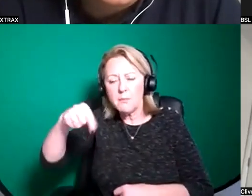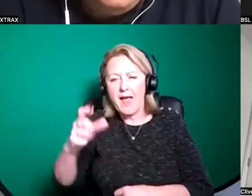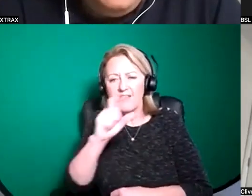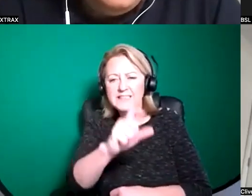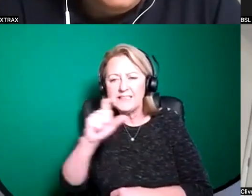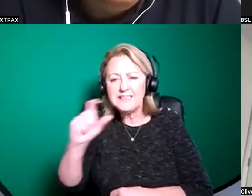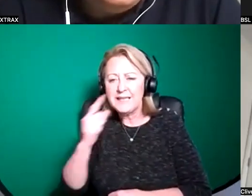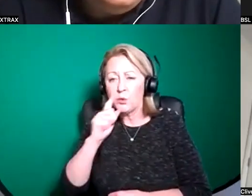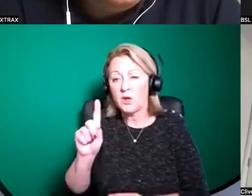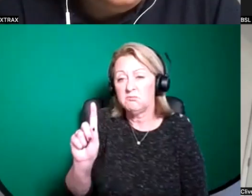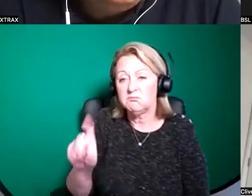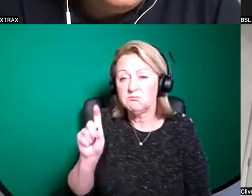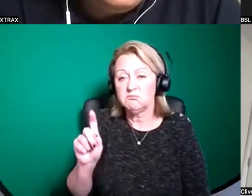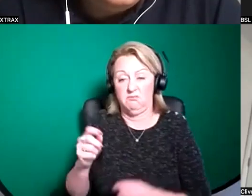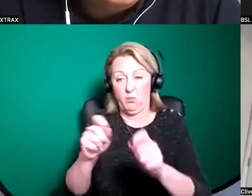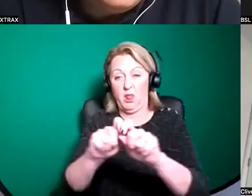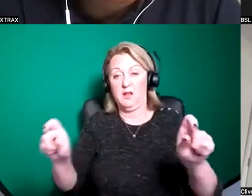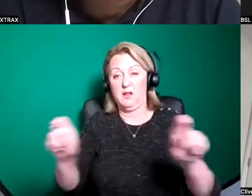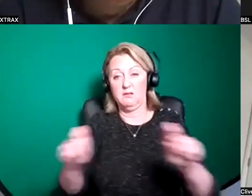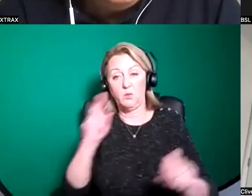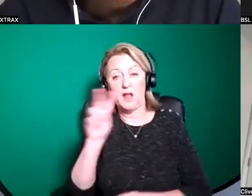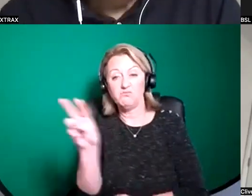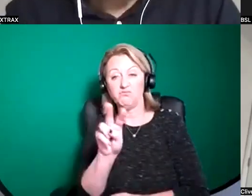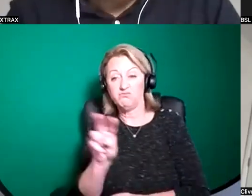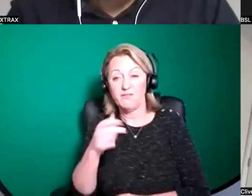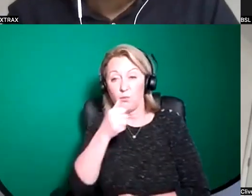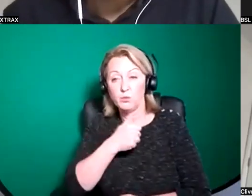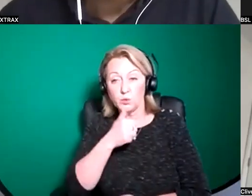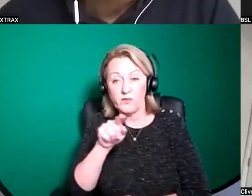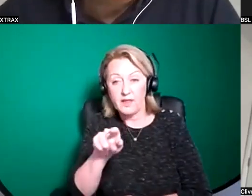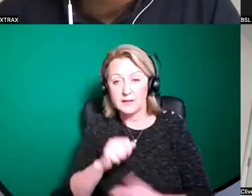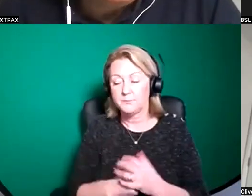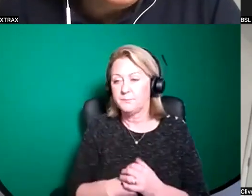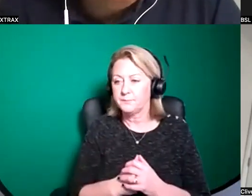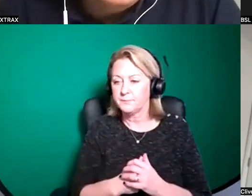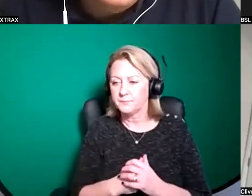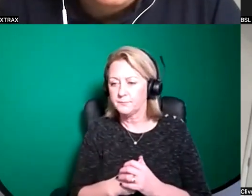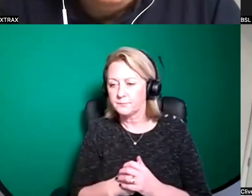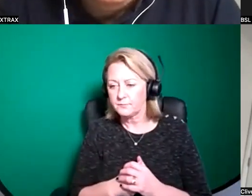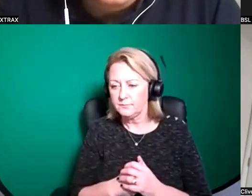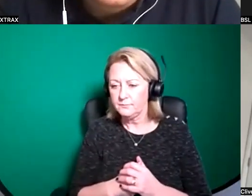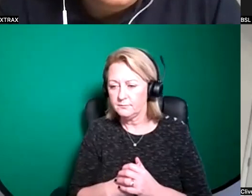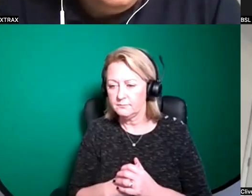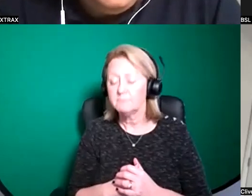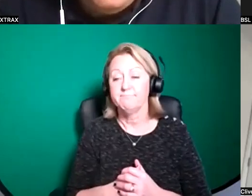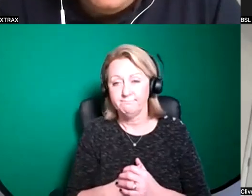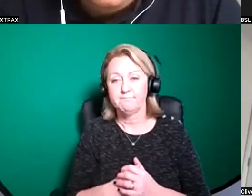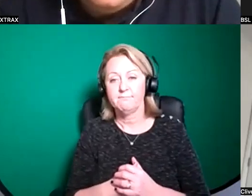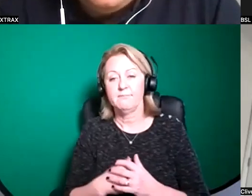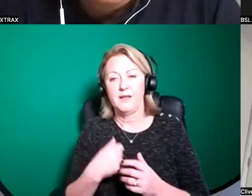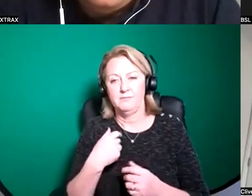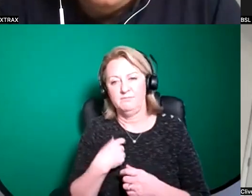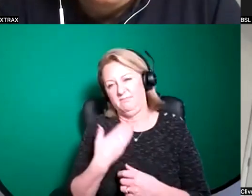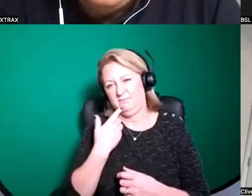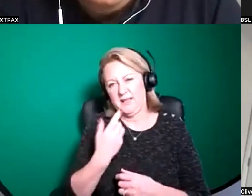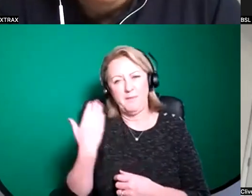that you use and then please feel free to make use of that and yeah just to finish introducing myself my name is david i